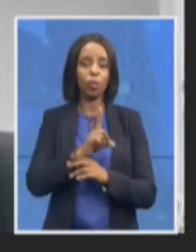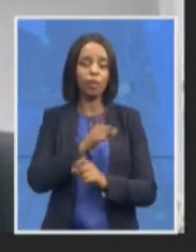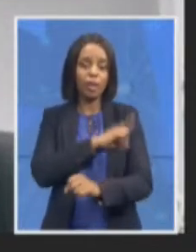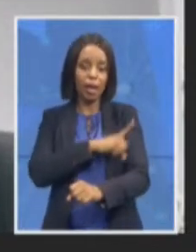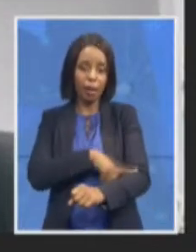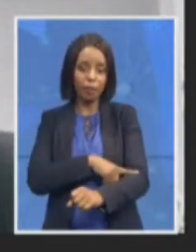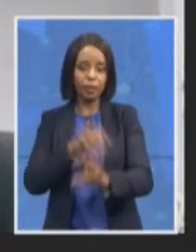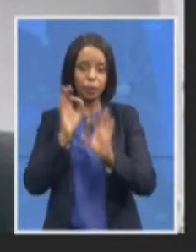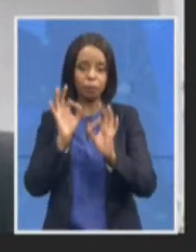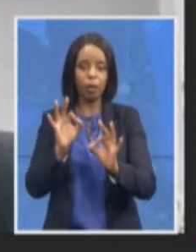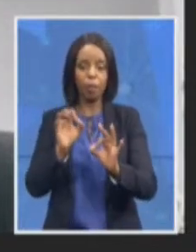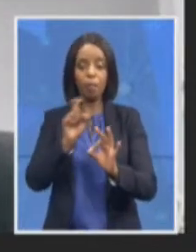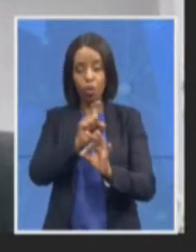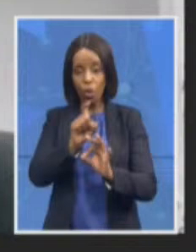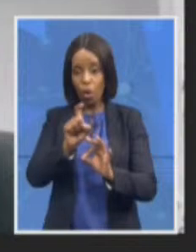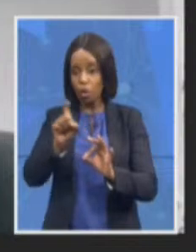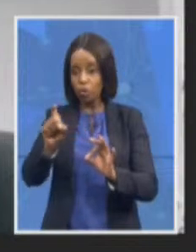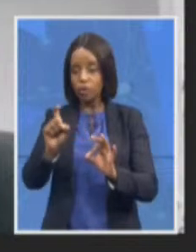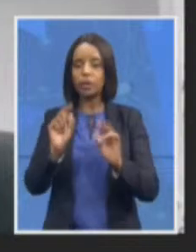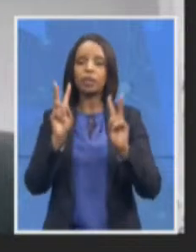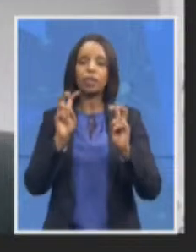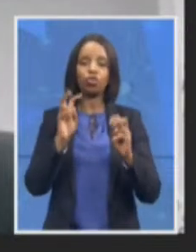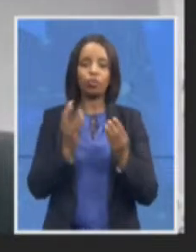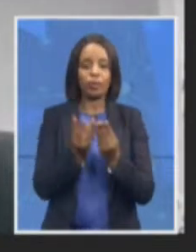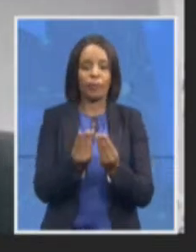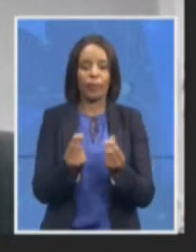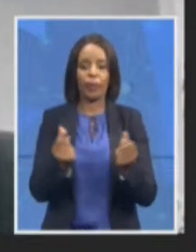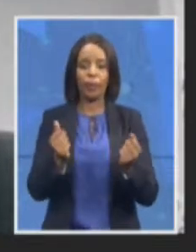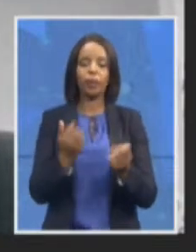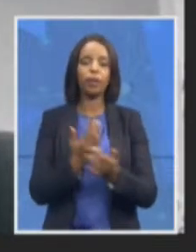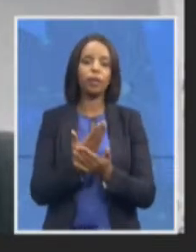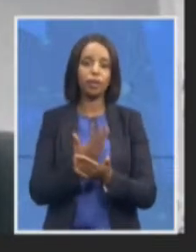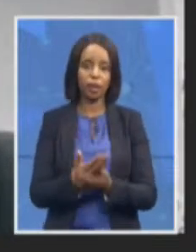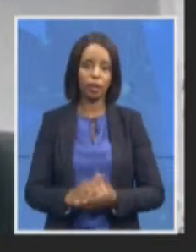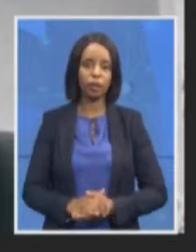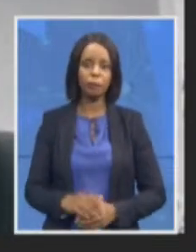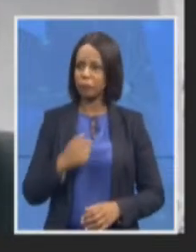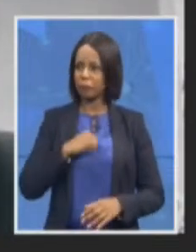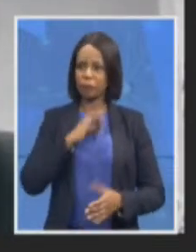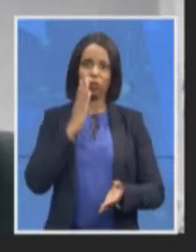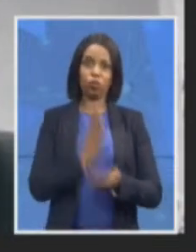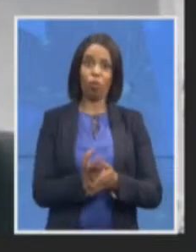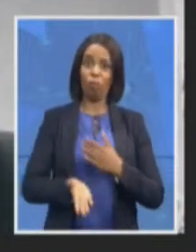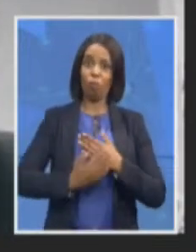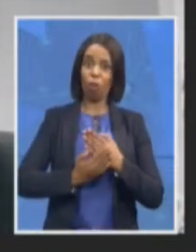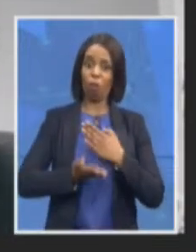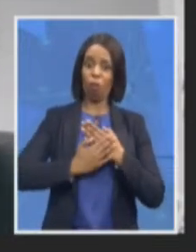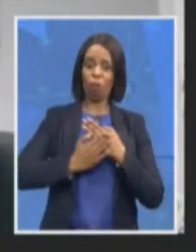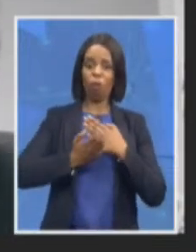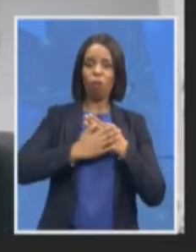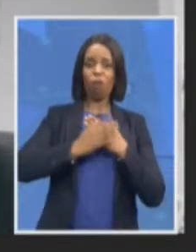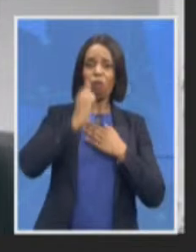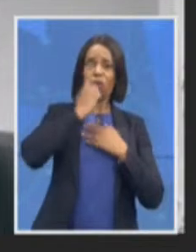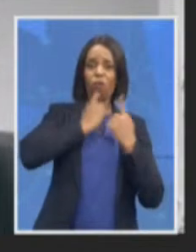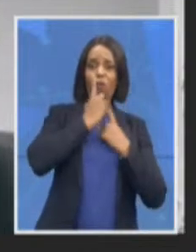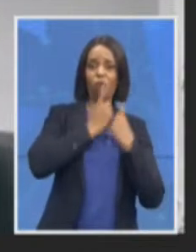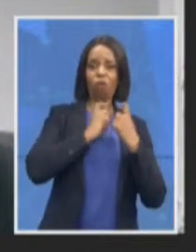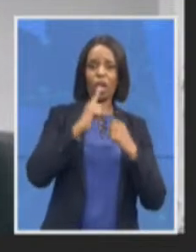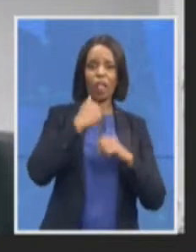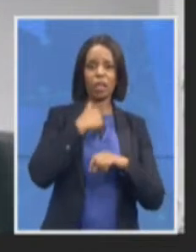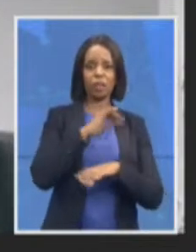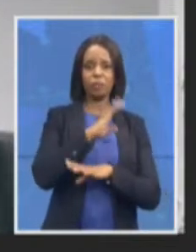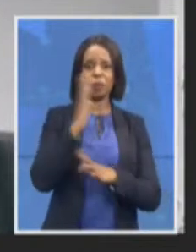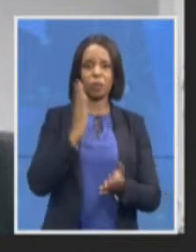I'm not sure if there's any other questions that and there was one question about the number of the prosecutors